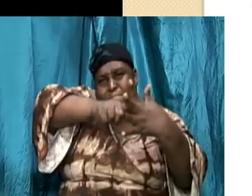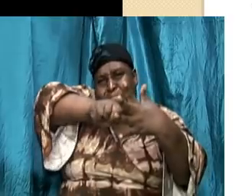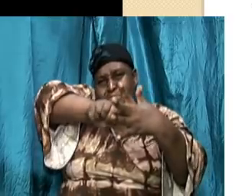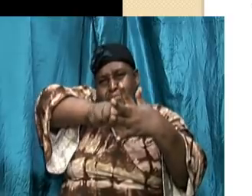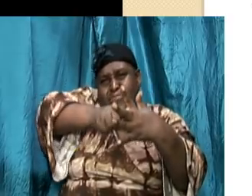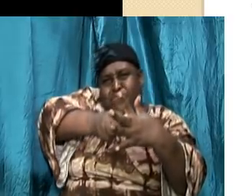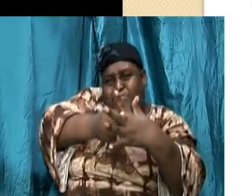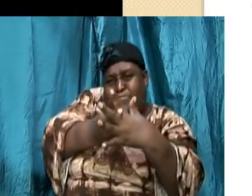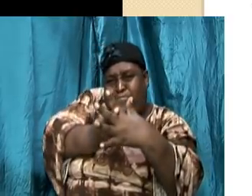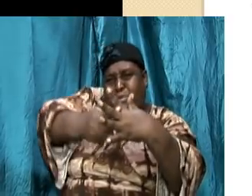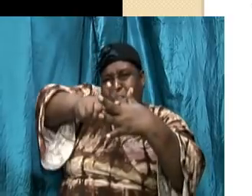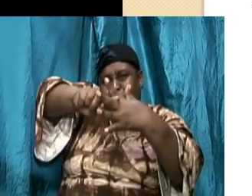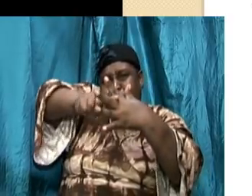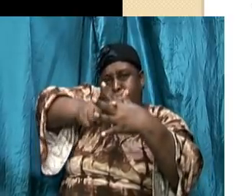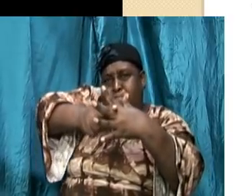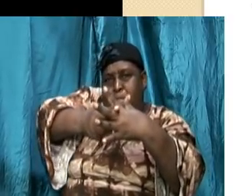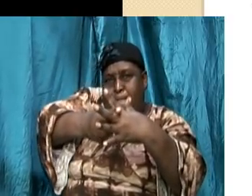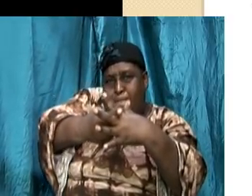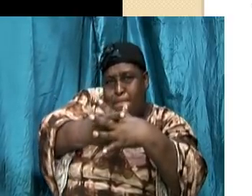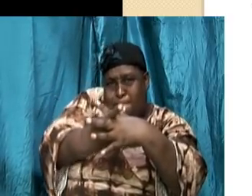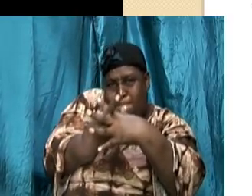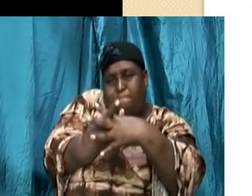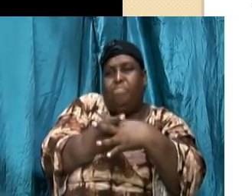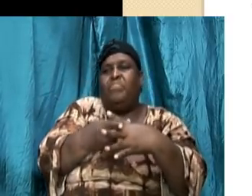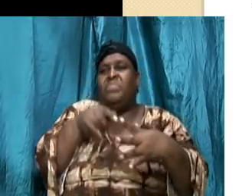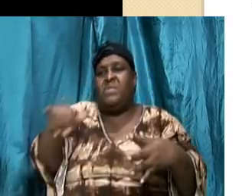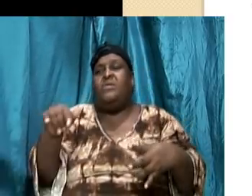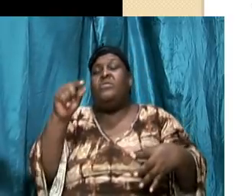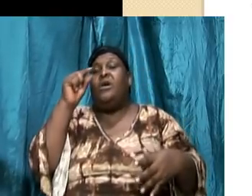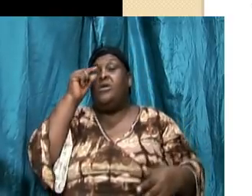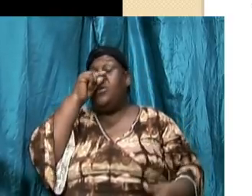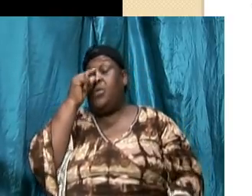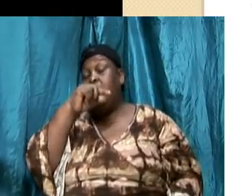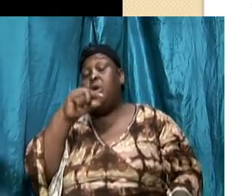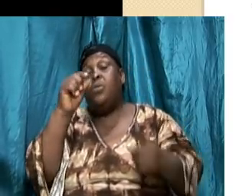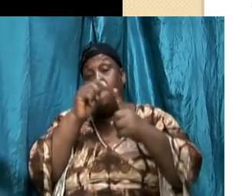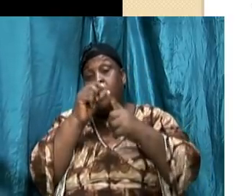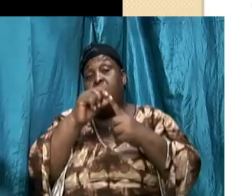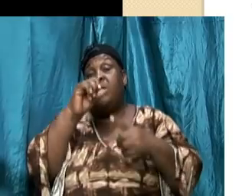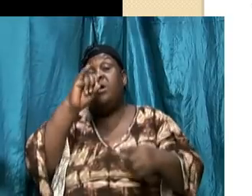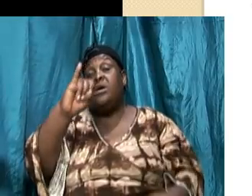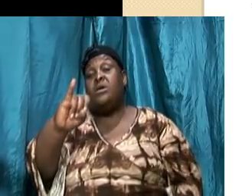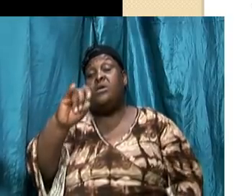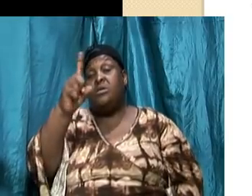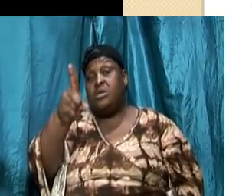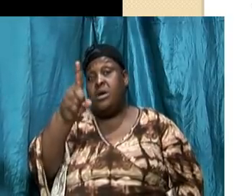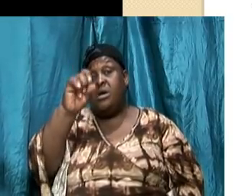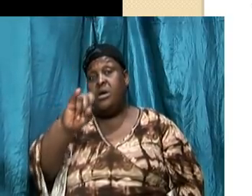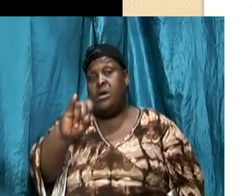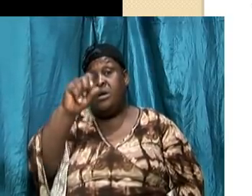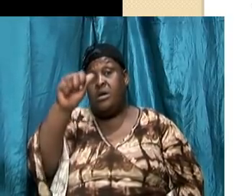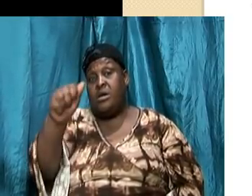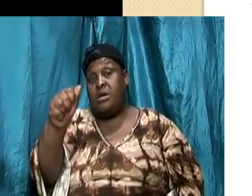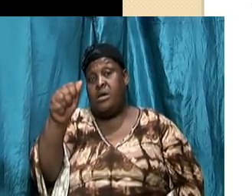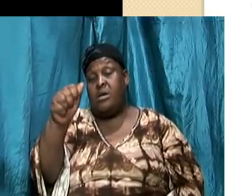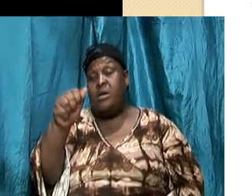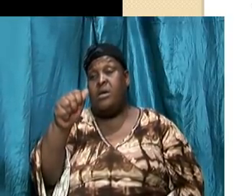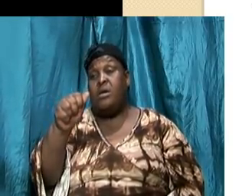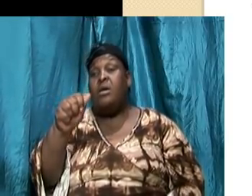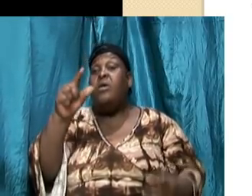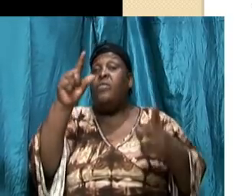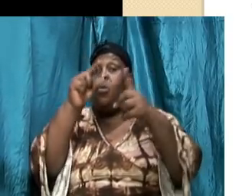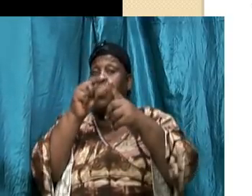right that Greek word dia carries the idea of penetration follow me closely the